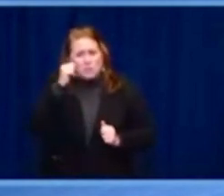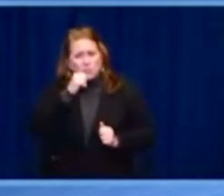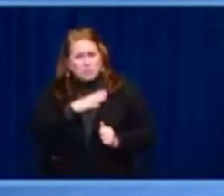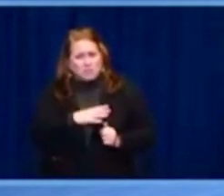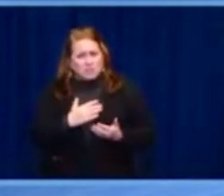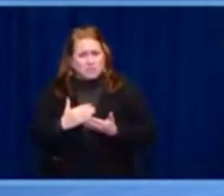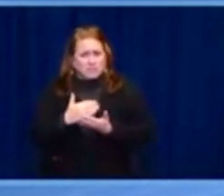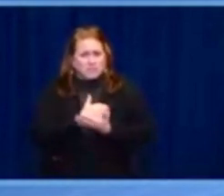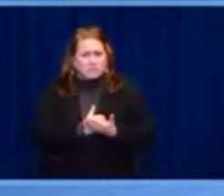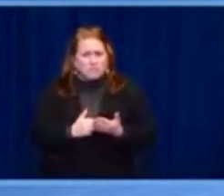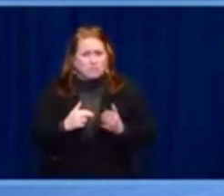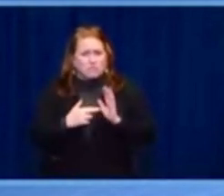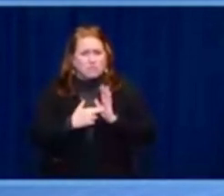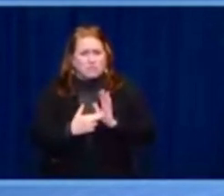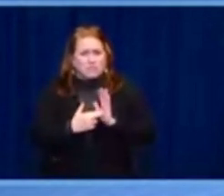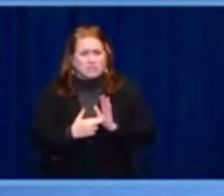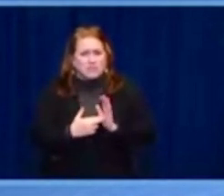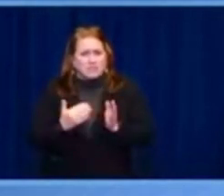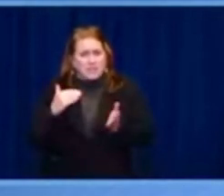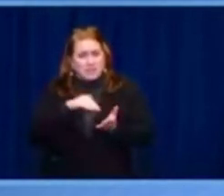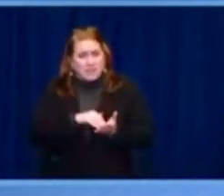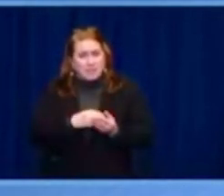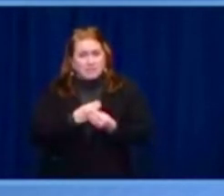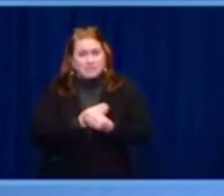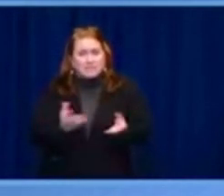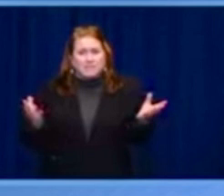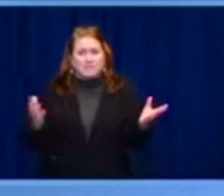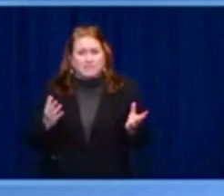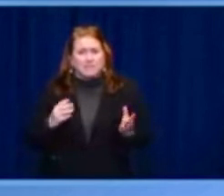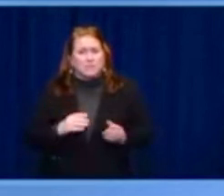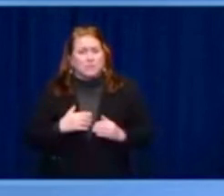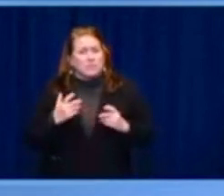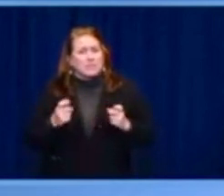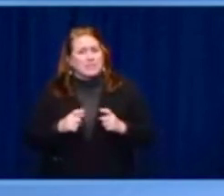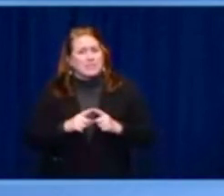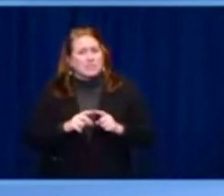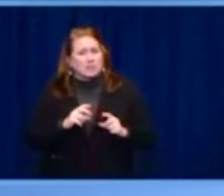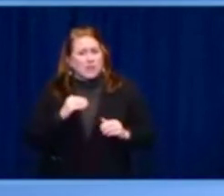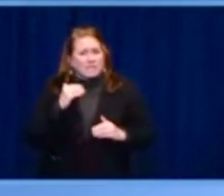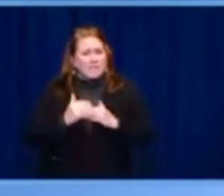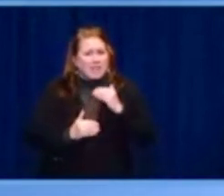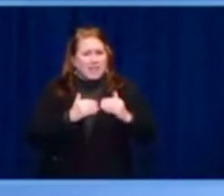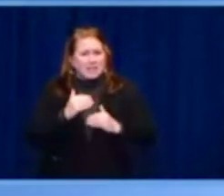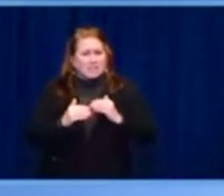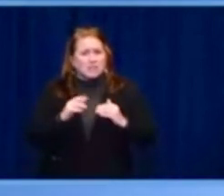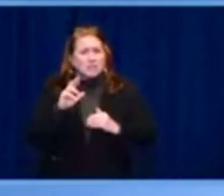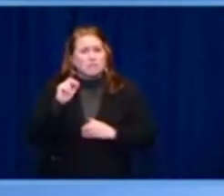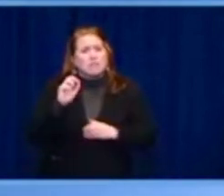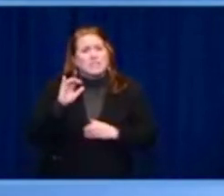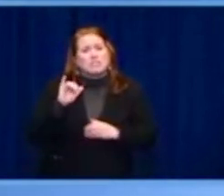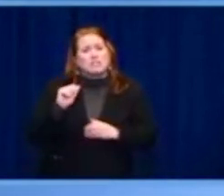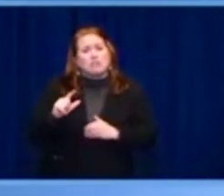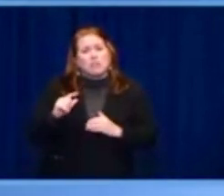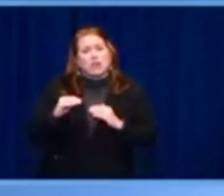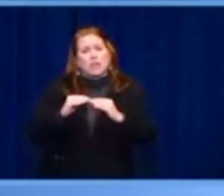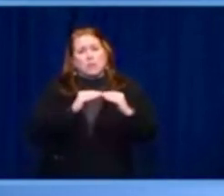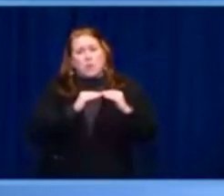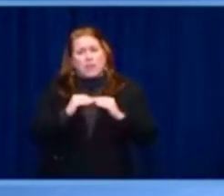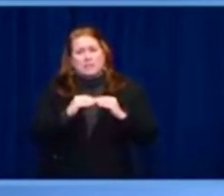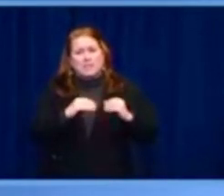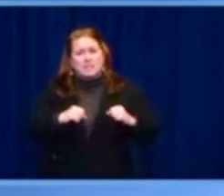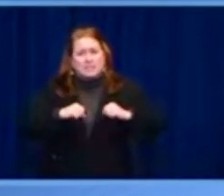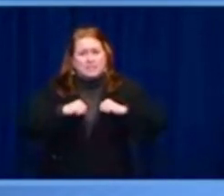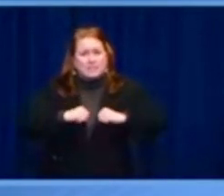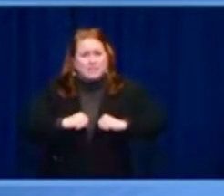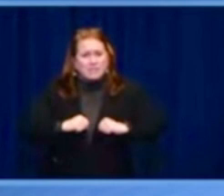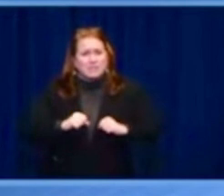amplify each other's efforts to great effect. And we've seen it over and over again, democracy stepping up to lean and to